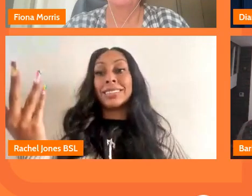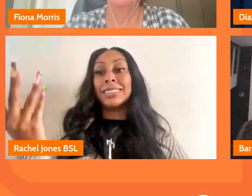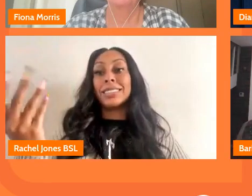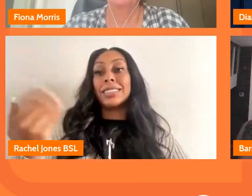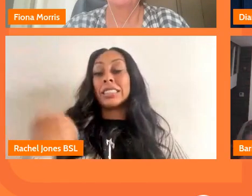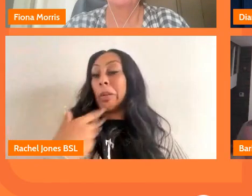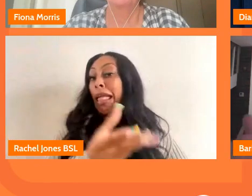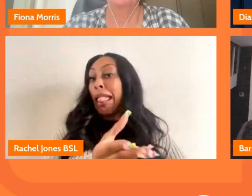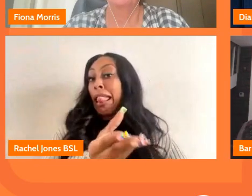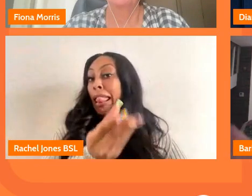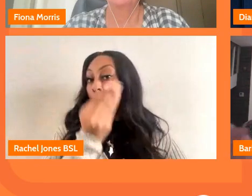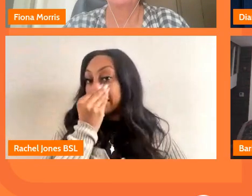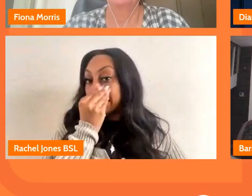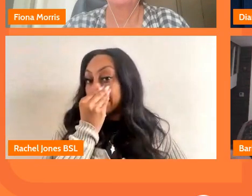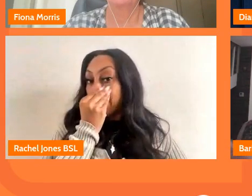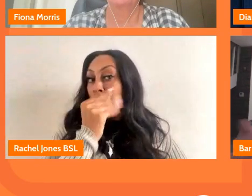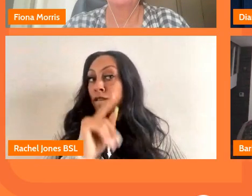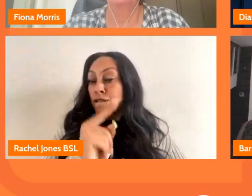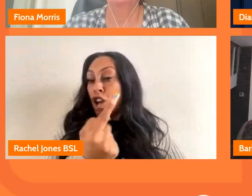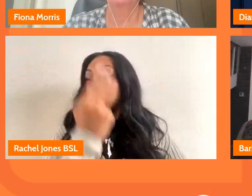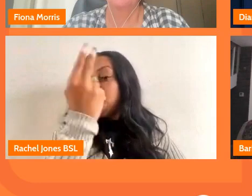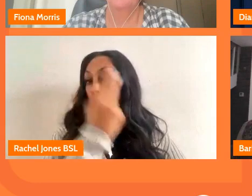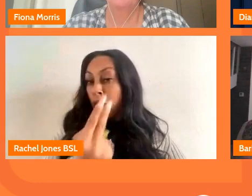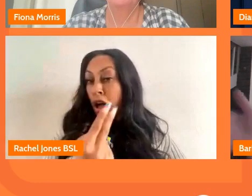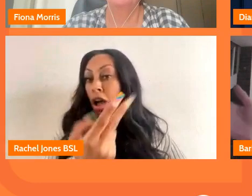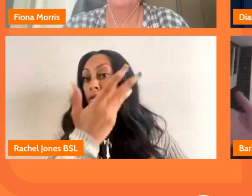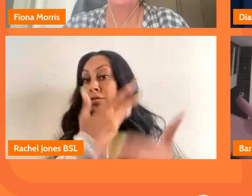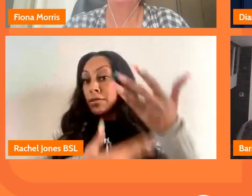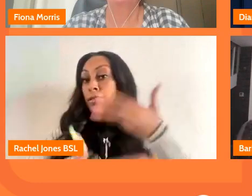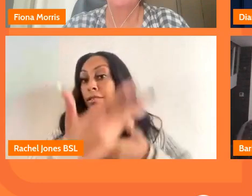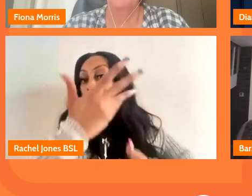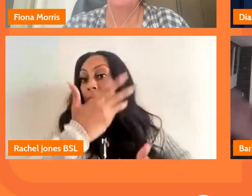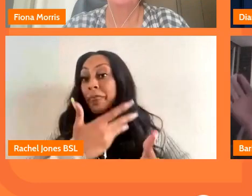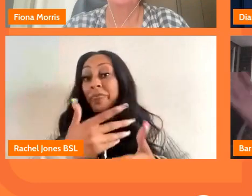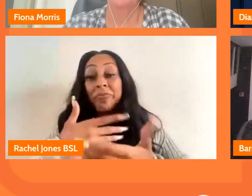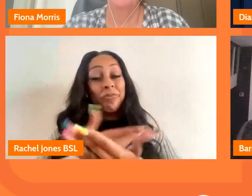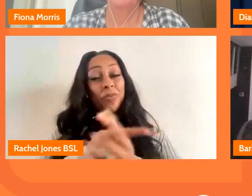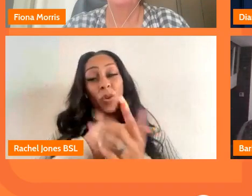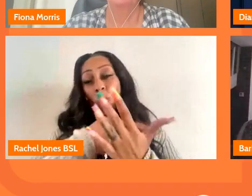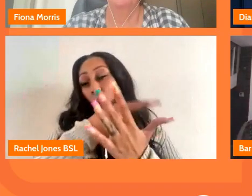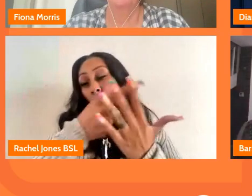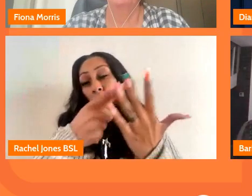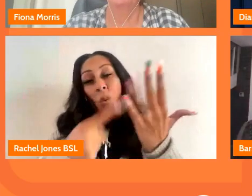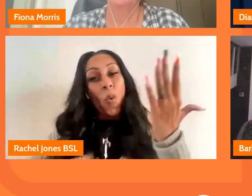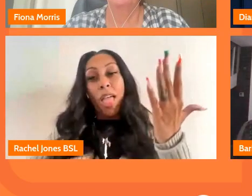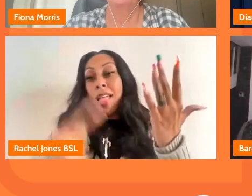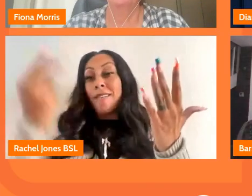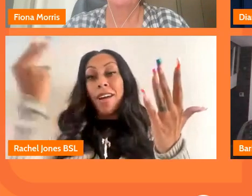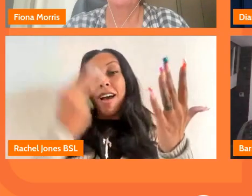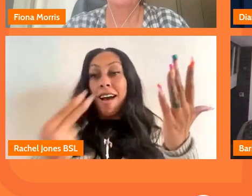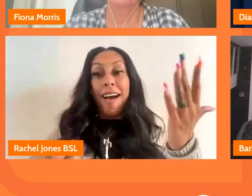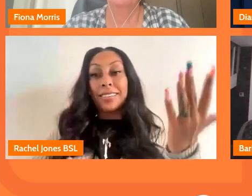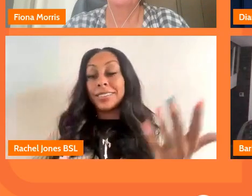to an artist most of them are artist driven you know and that is across the whole range of art you know um so